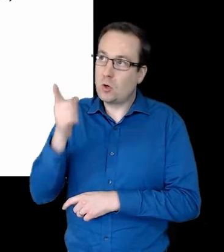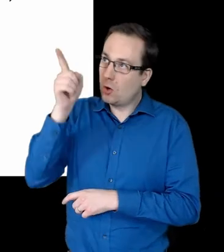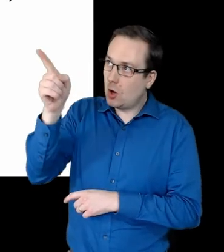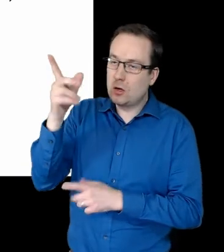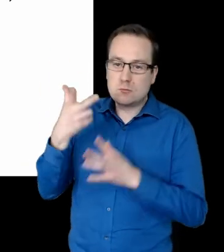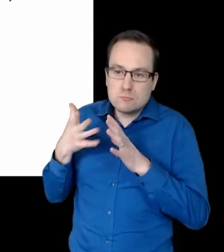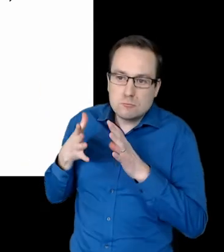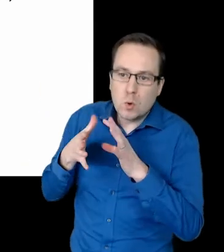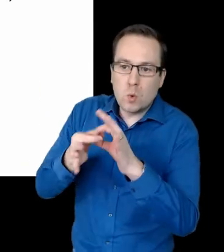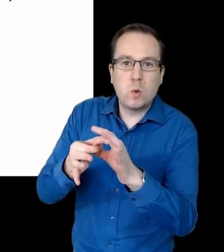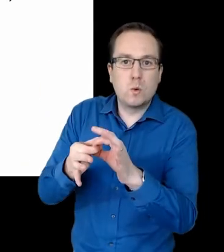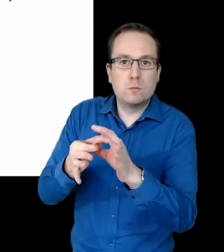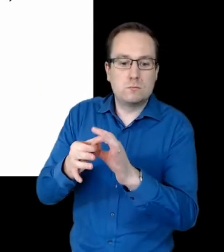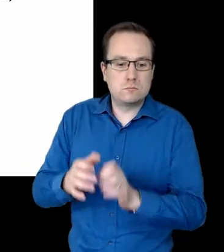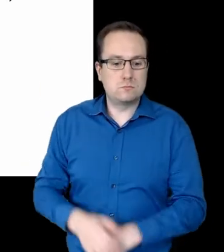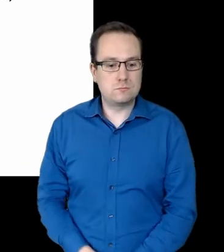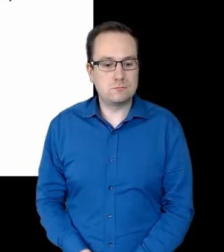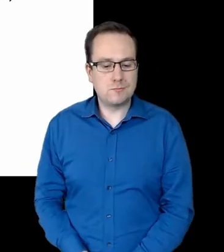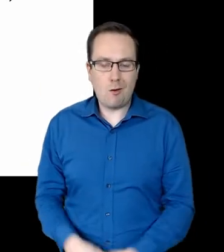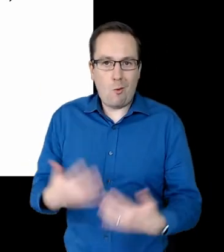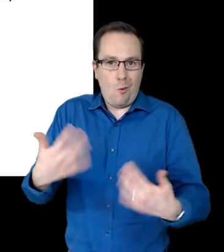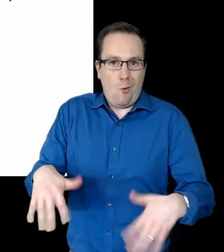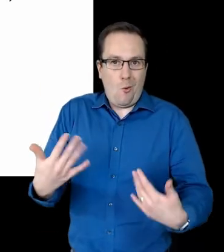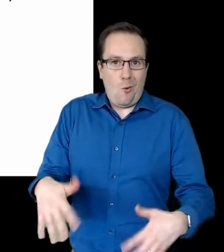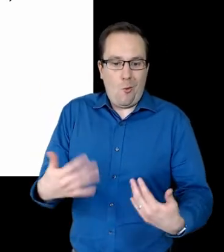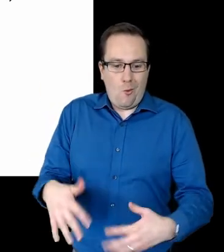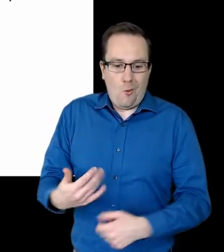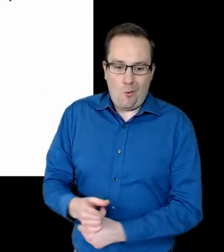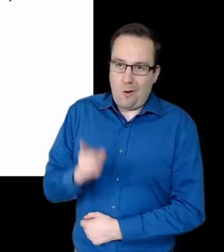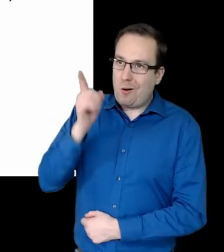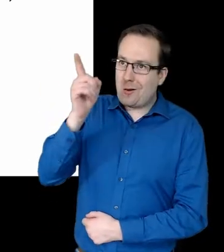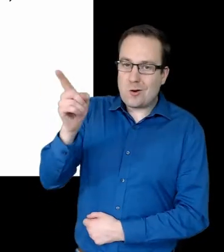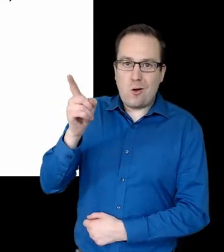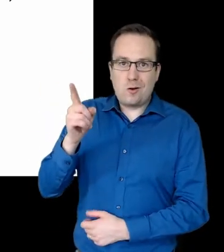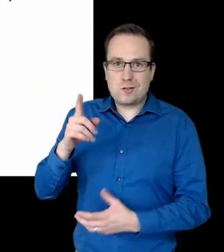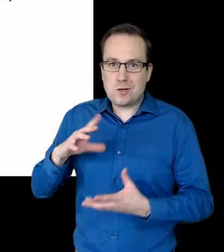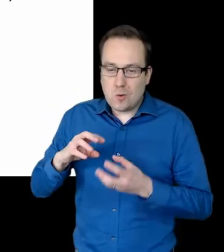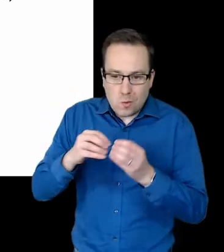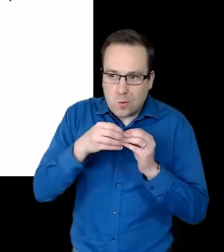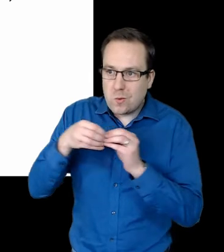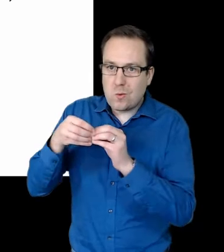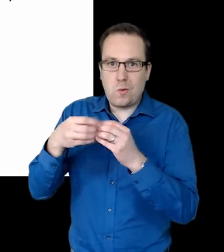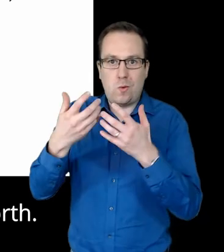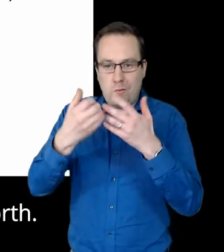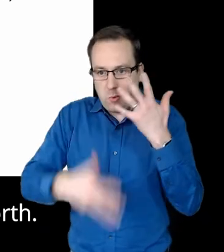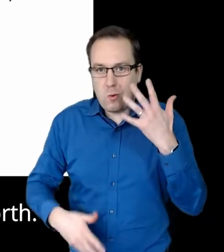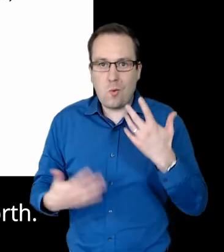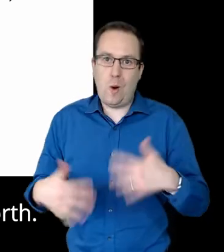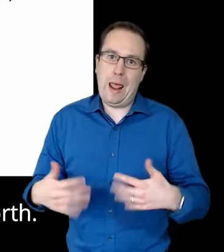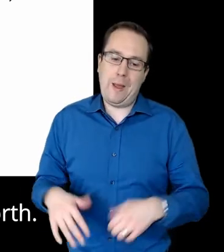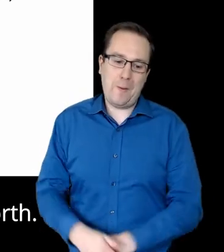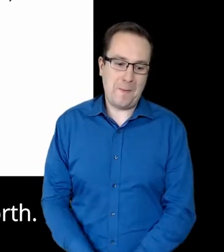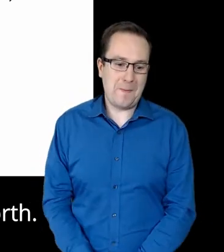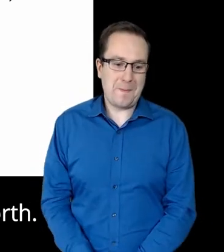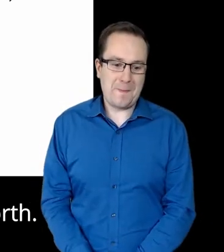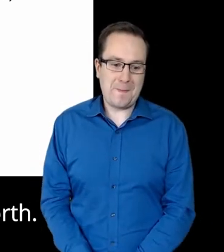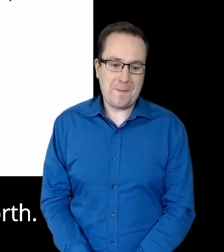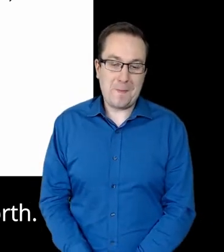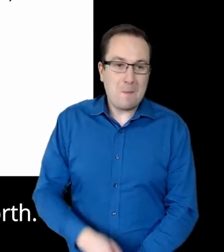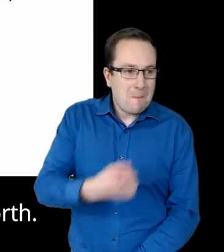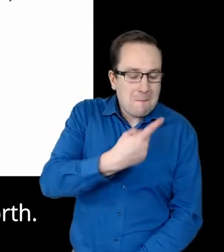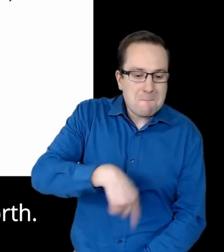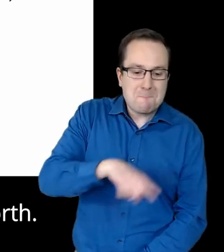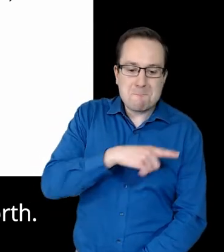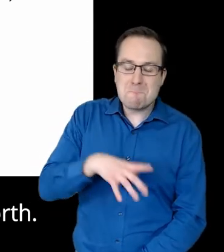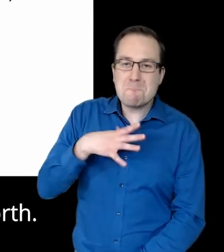How wonderful are the many works of God's creative hand. May all who